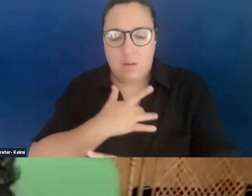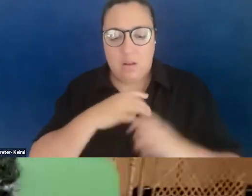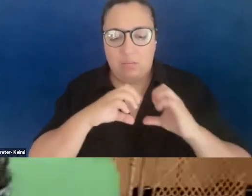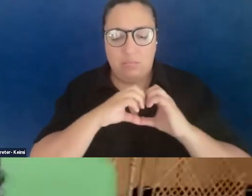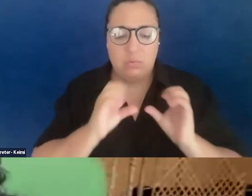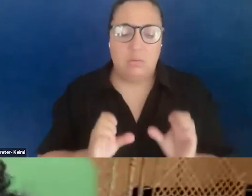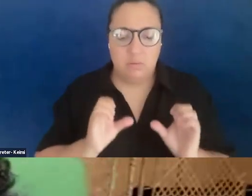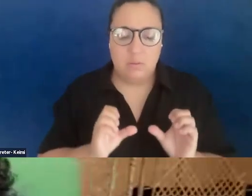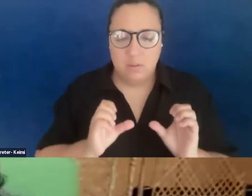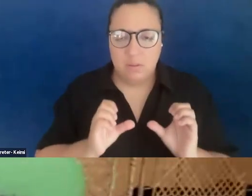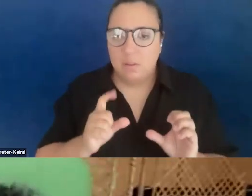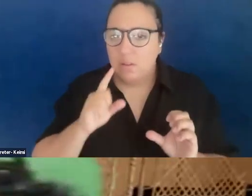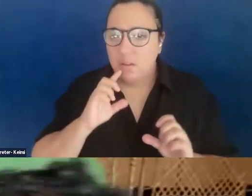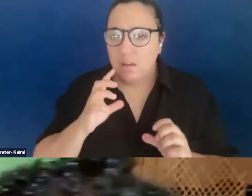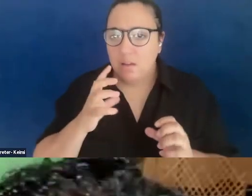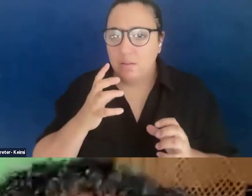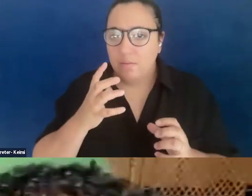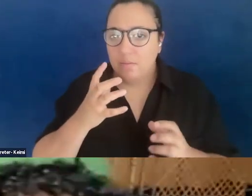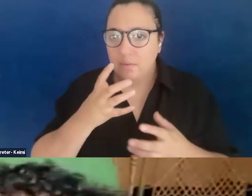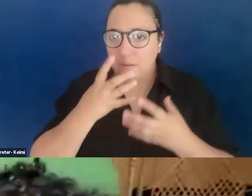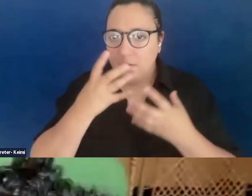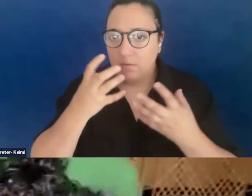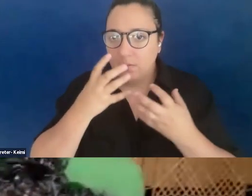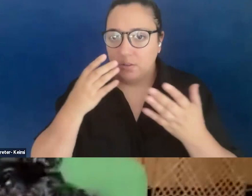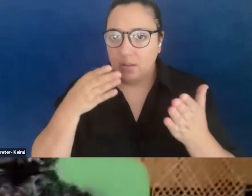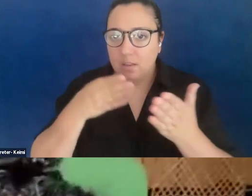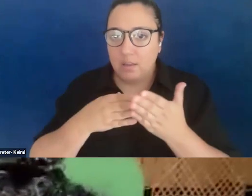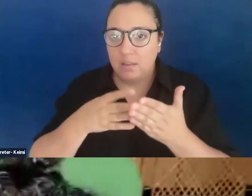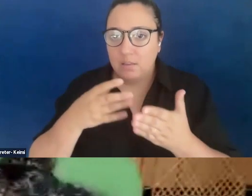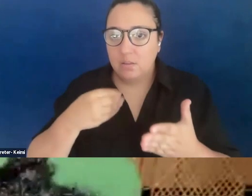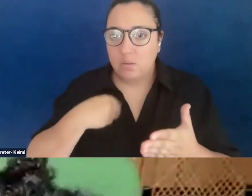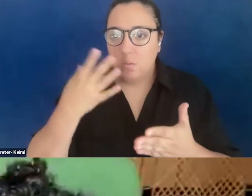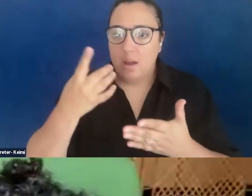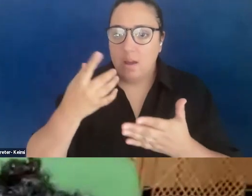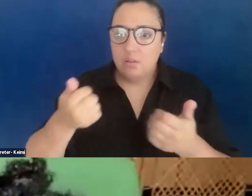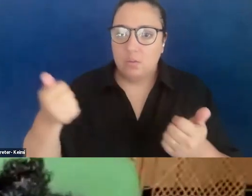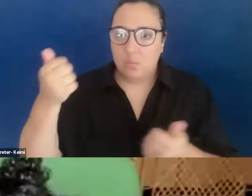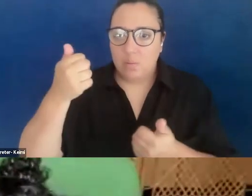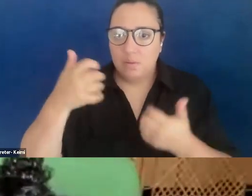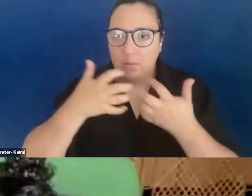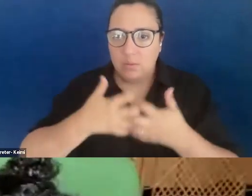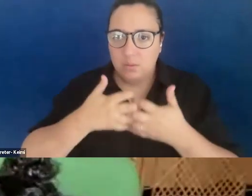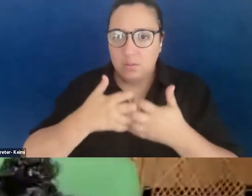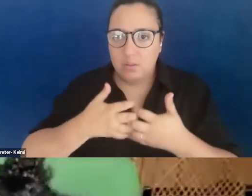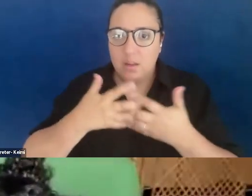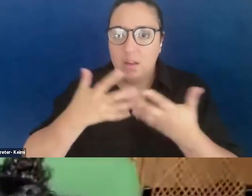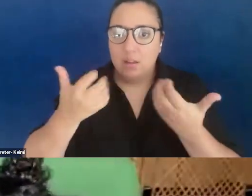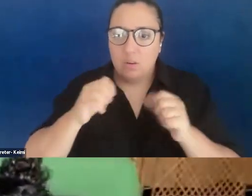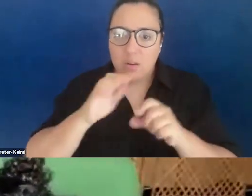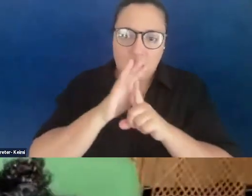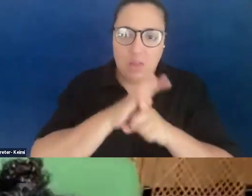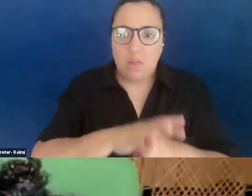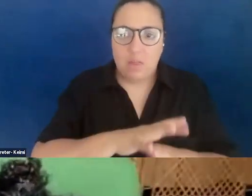rage against the white supremacy machine that seeks to suffocate Palestinian dignity.